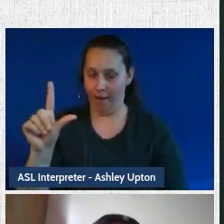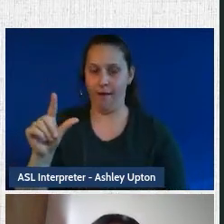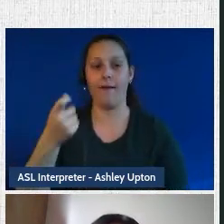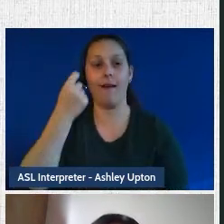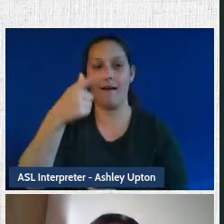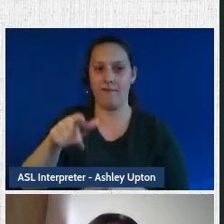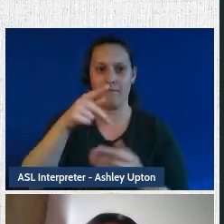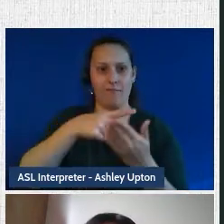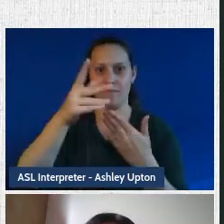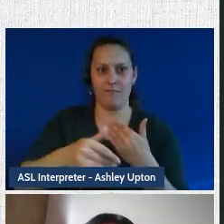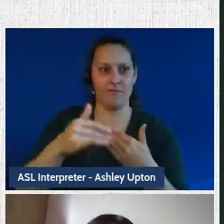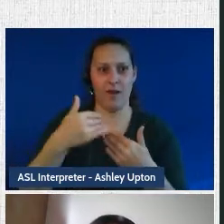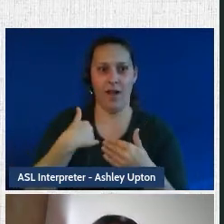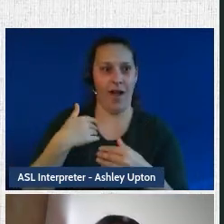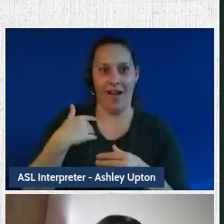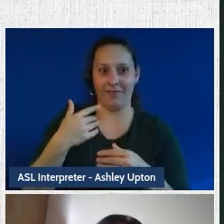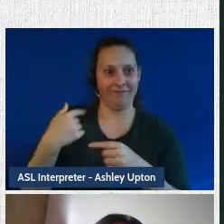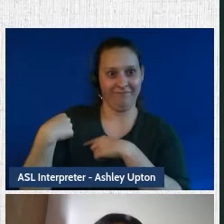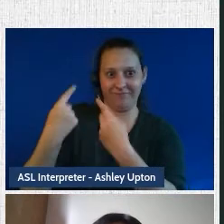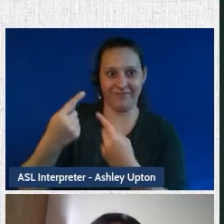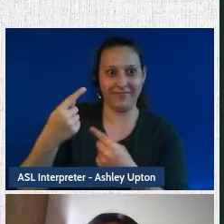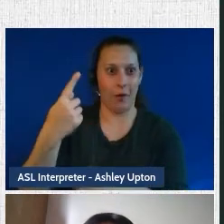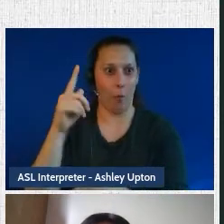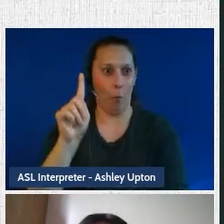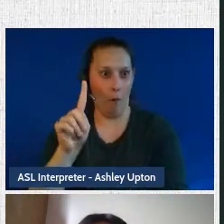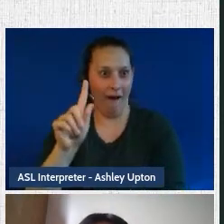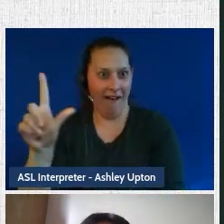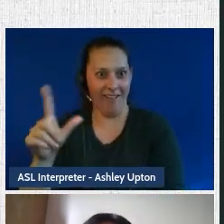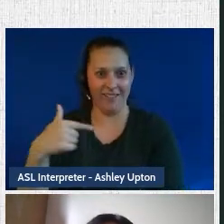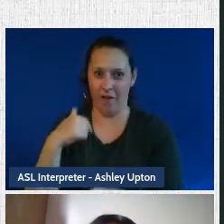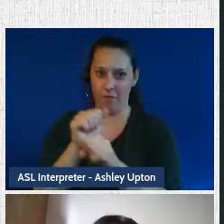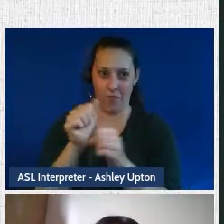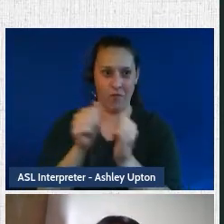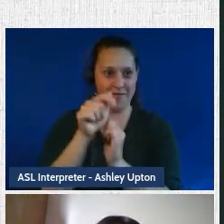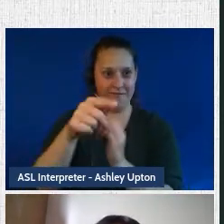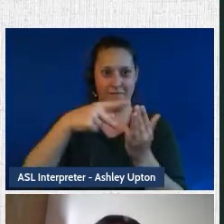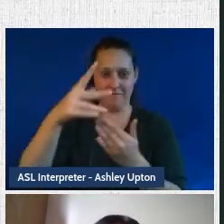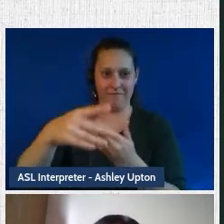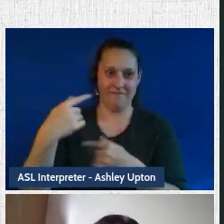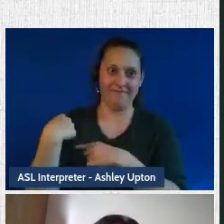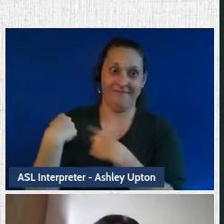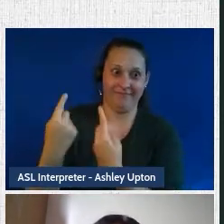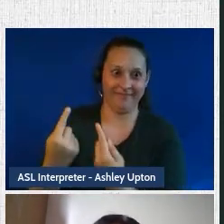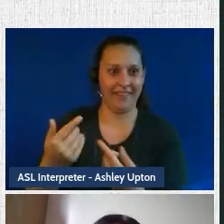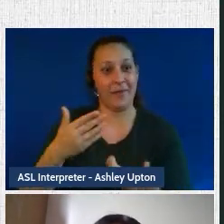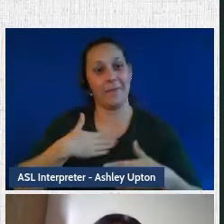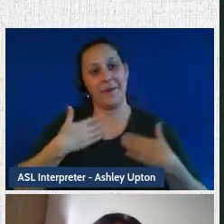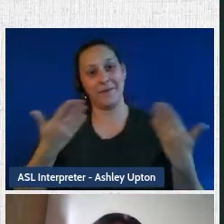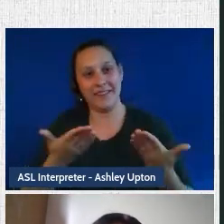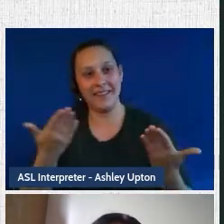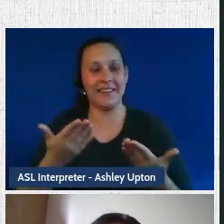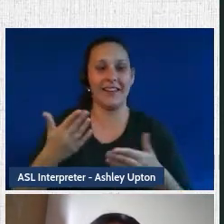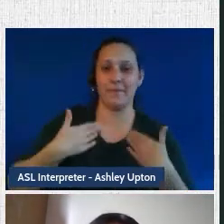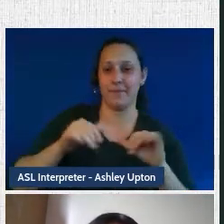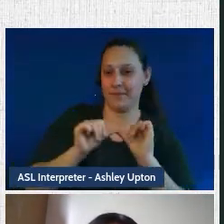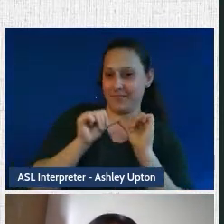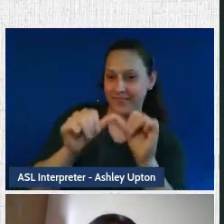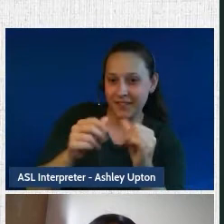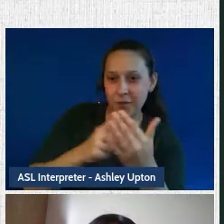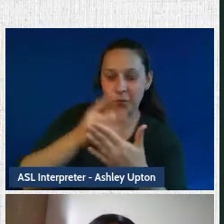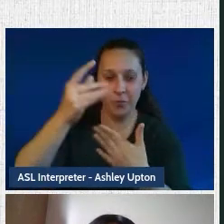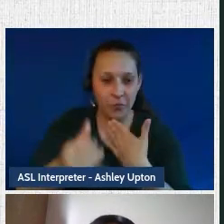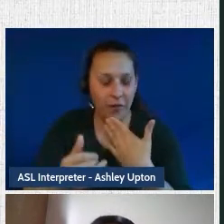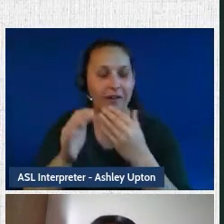this project ever since Wenel. So I've been with this project for quite a while now, but I'm happy to be here, happy to continue working on this project.